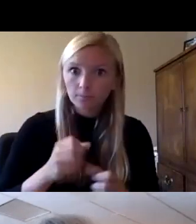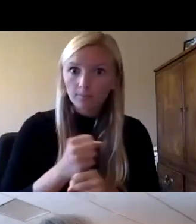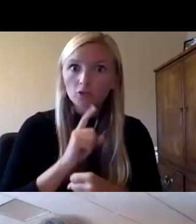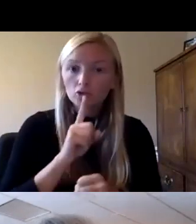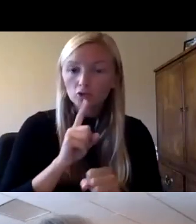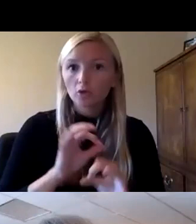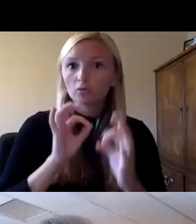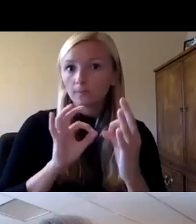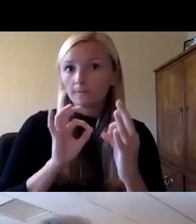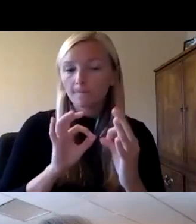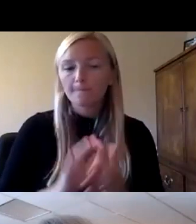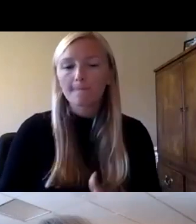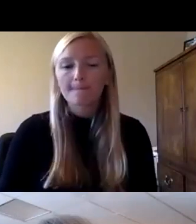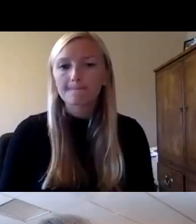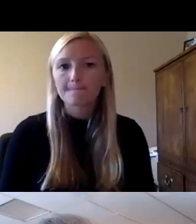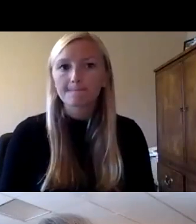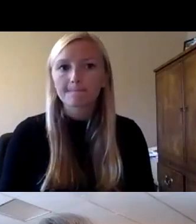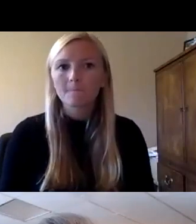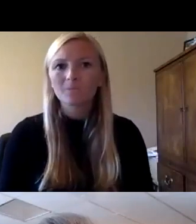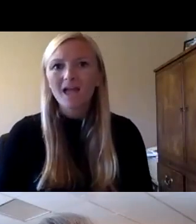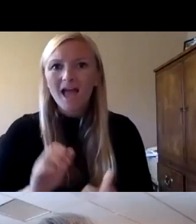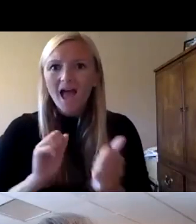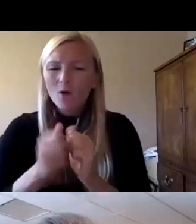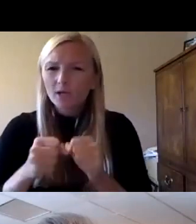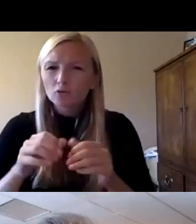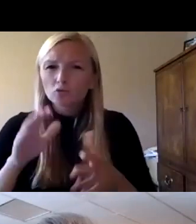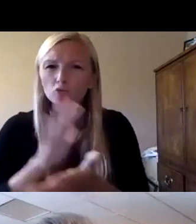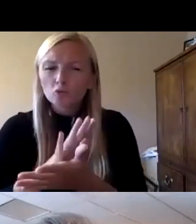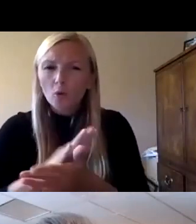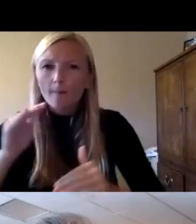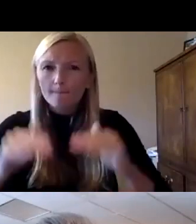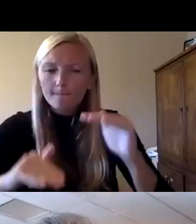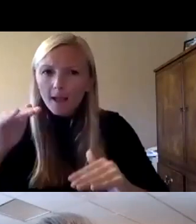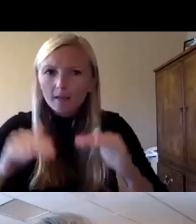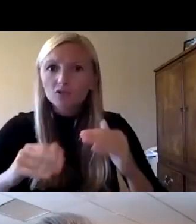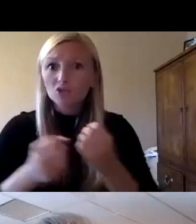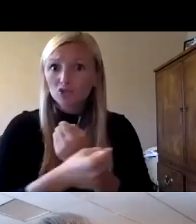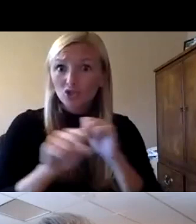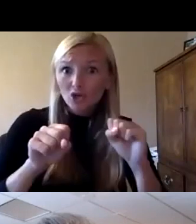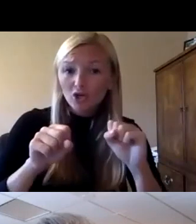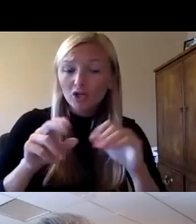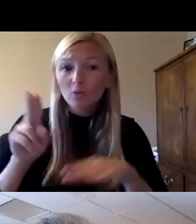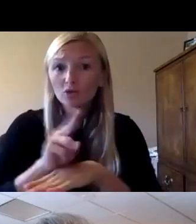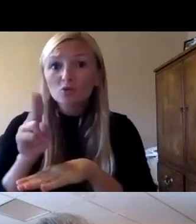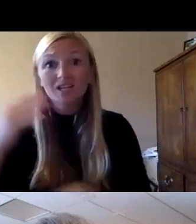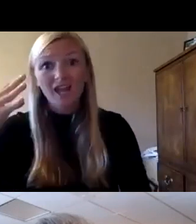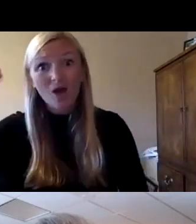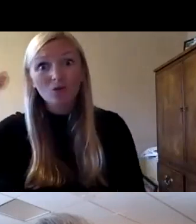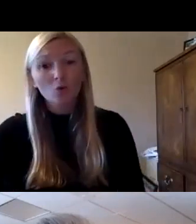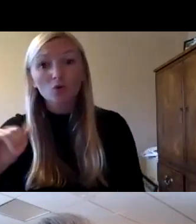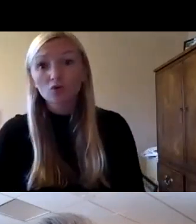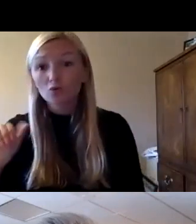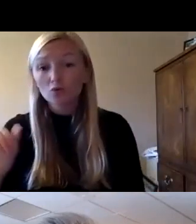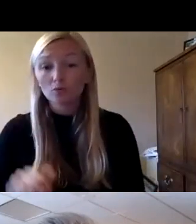pandemic how can a school balance and integrate security when using outdoor even public